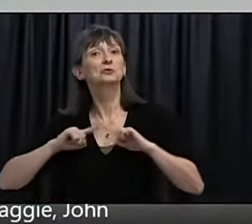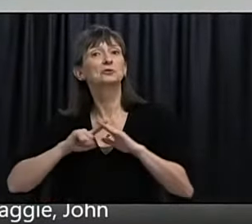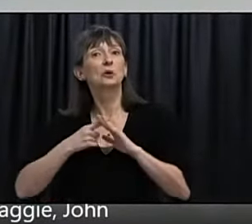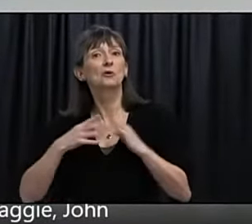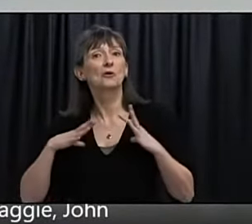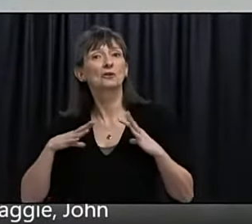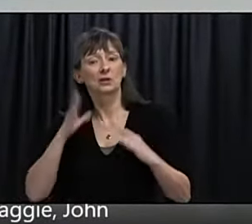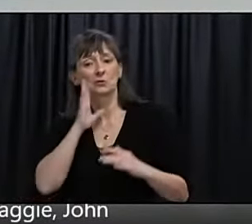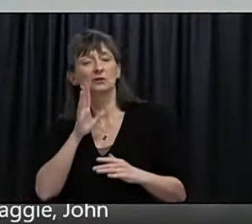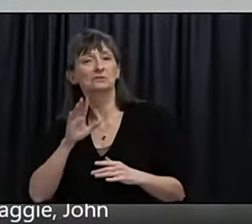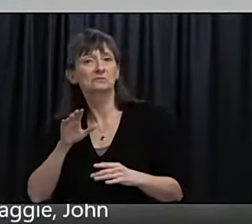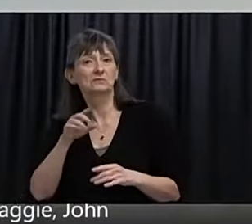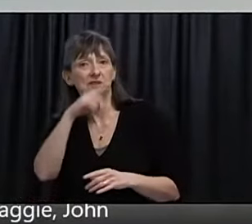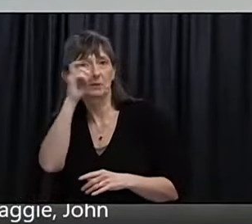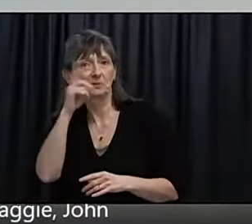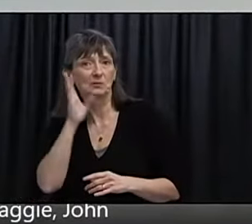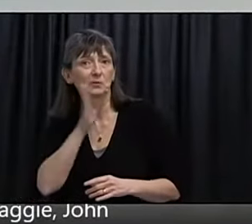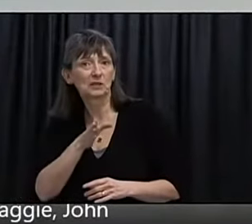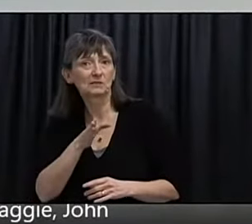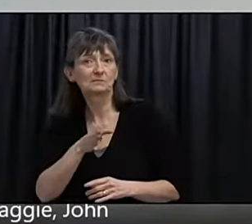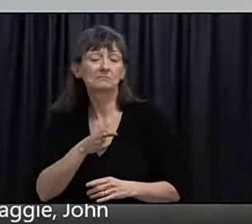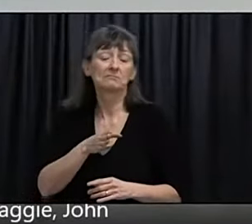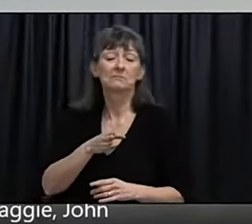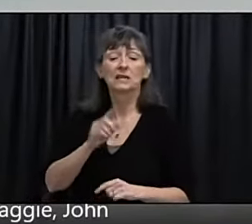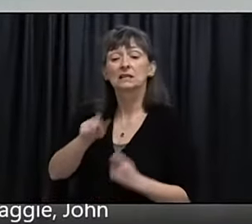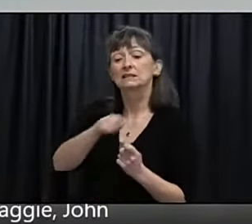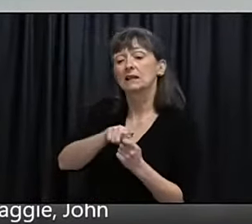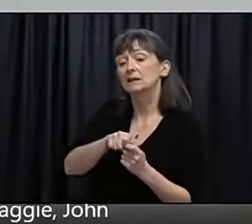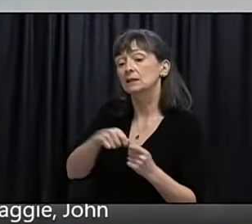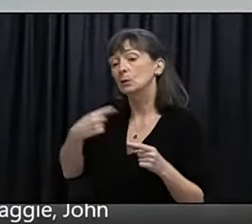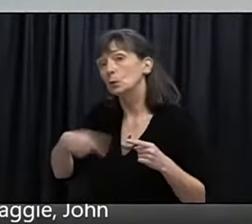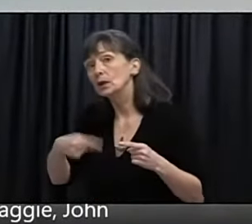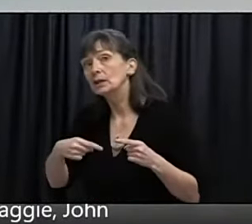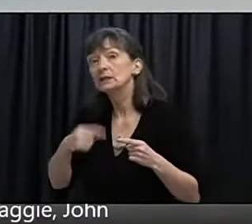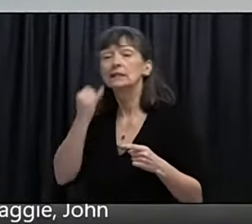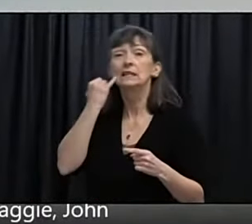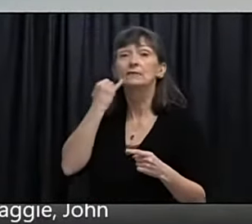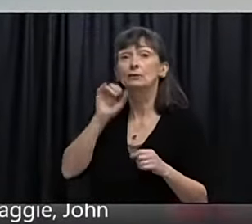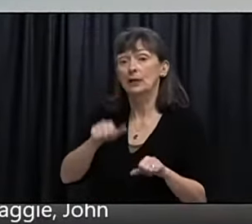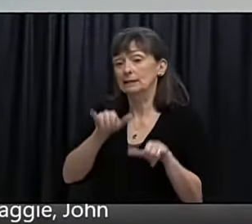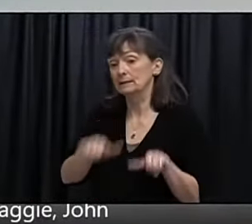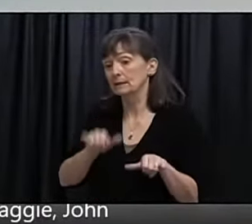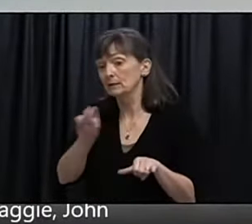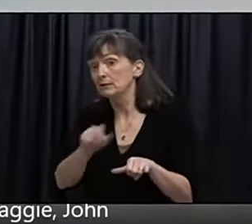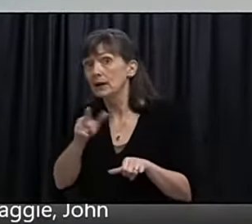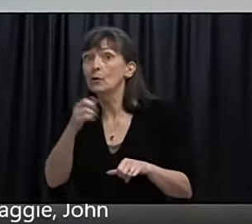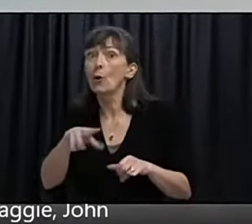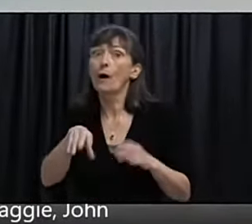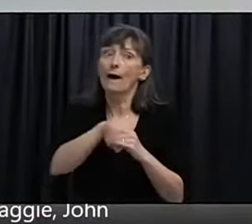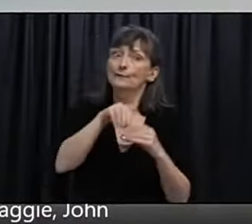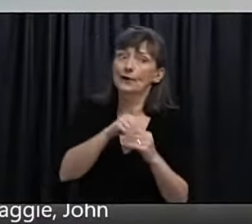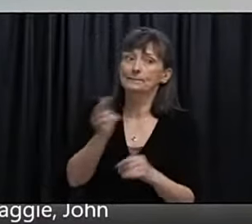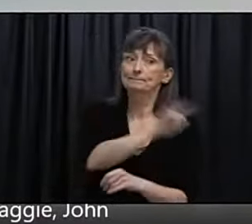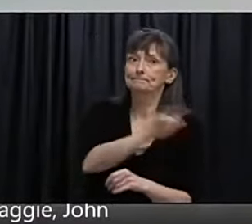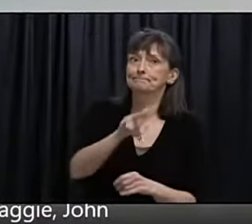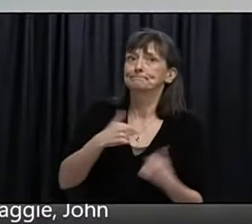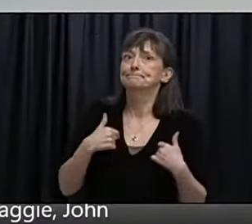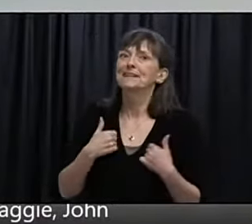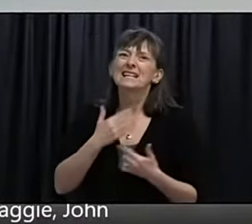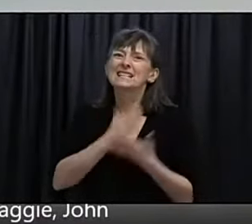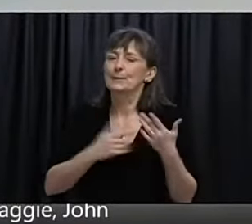I think it's too early to say what will happen in terms of interprovincial travel because that's outside our control.